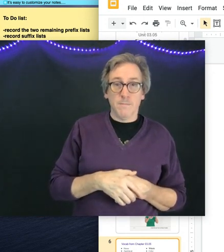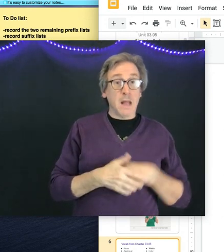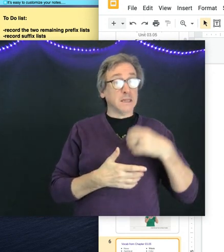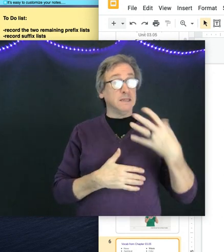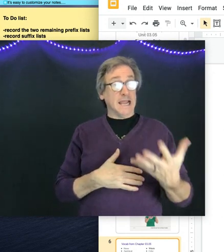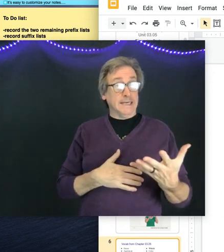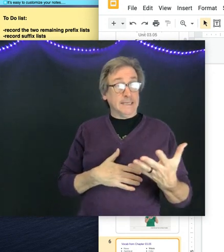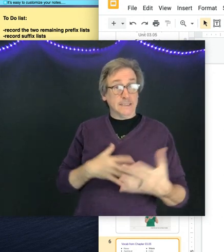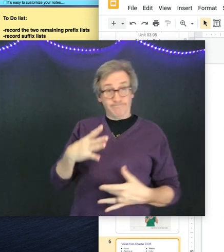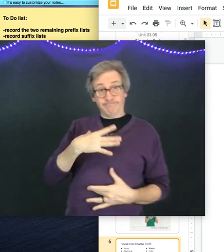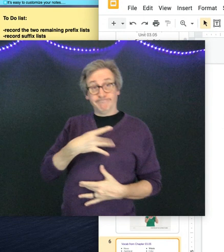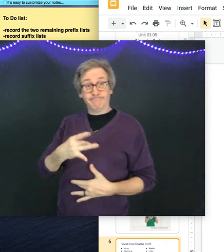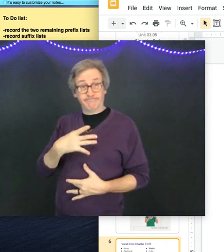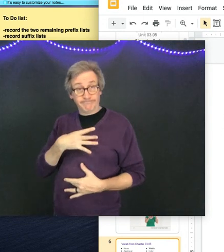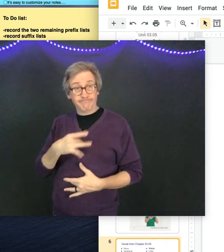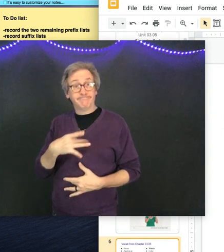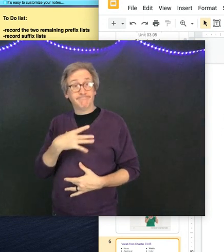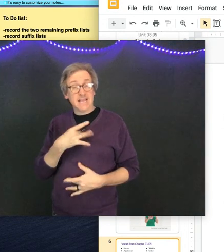Like.